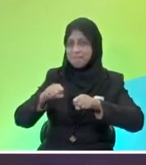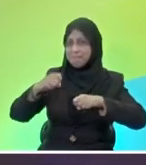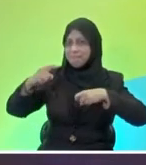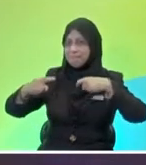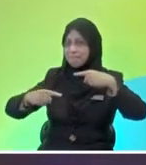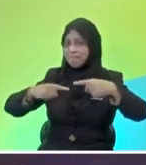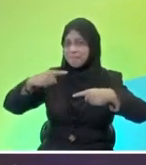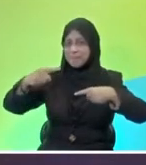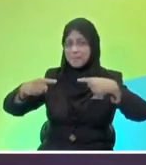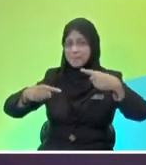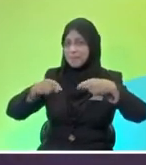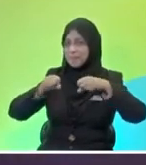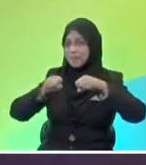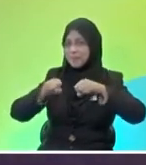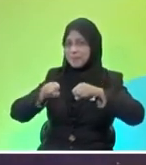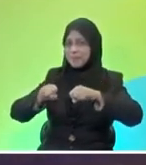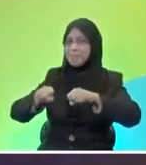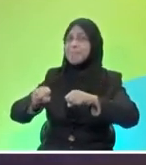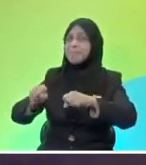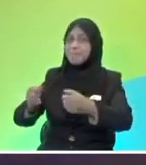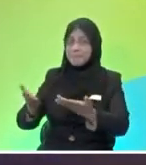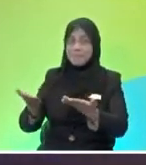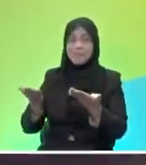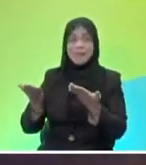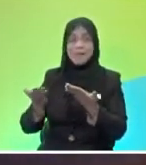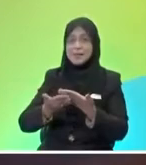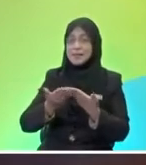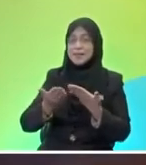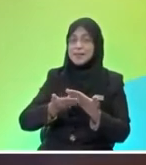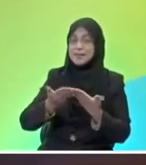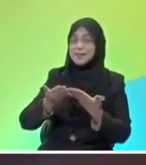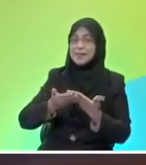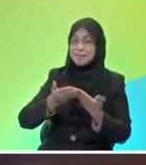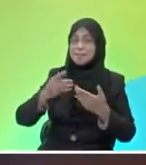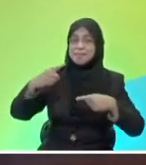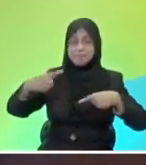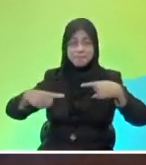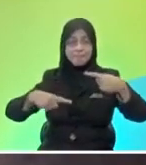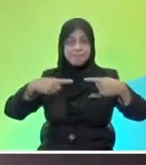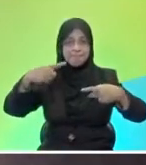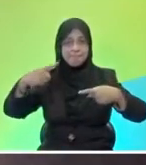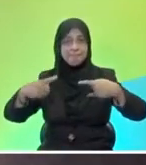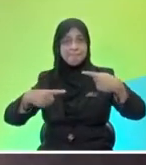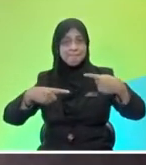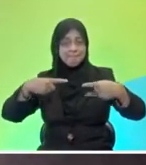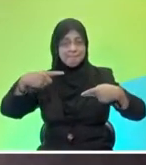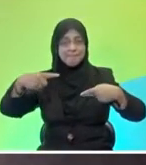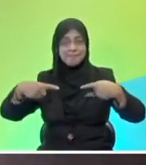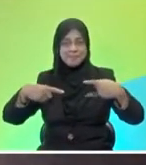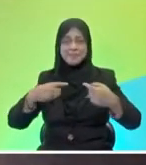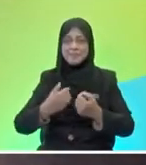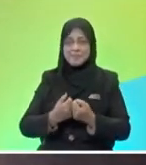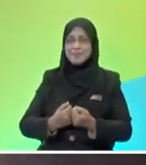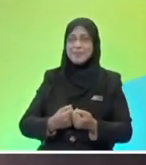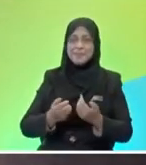oh there you go wow this is so much easier mr q what a lifesaver right yeah lifesaver